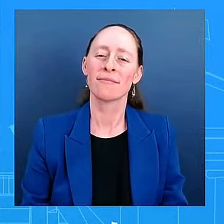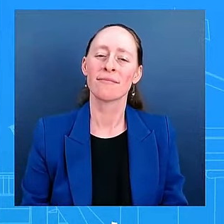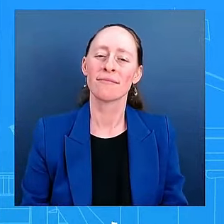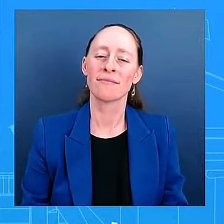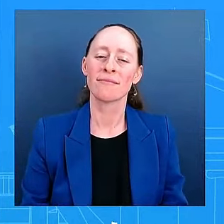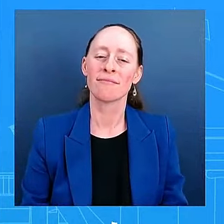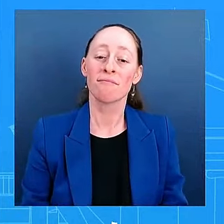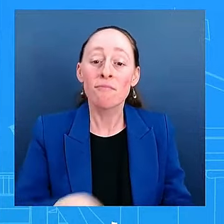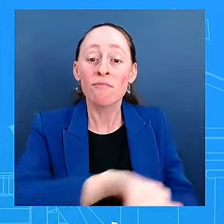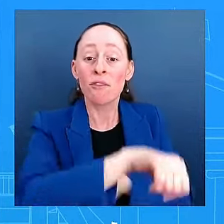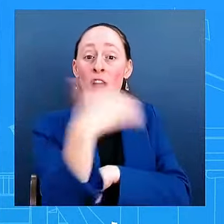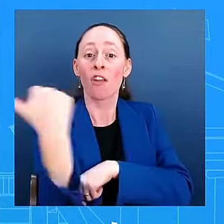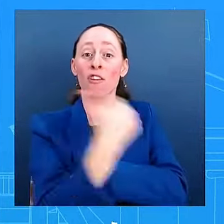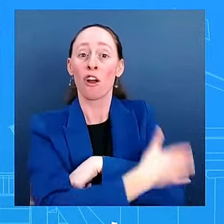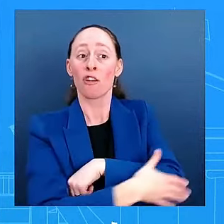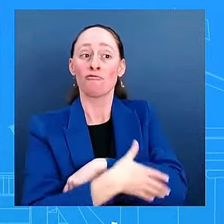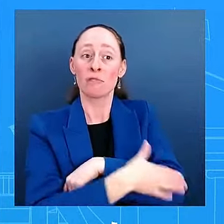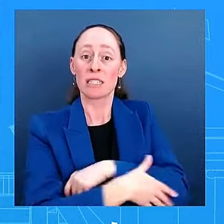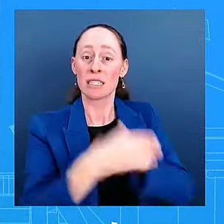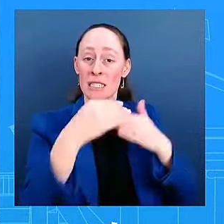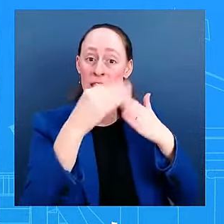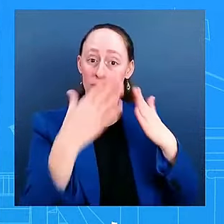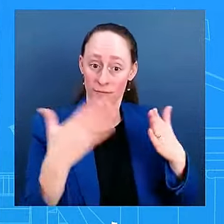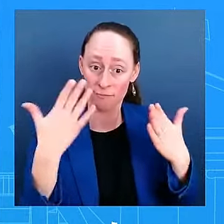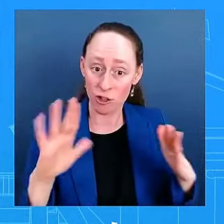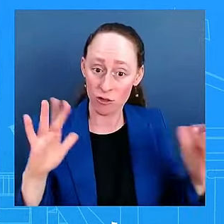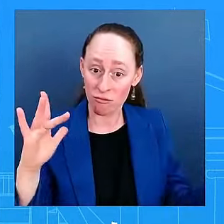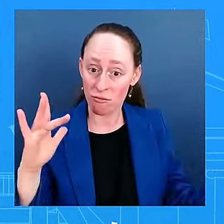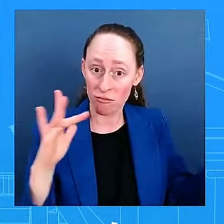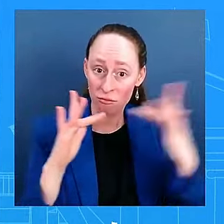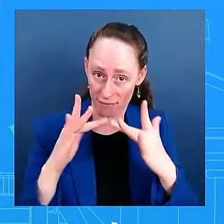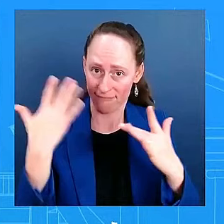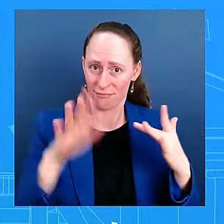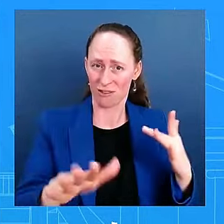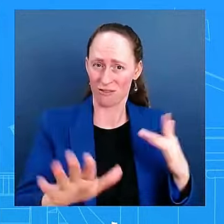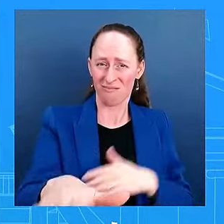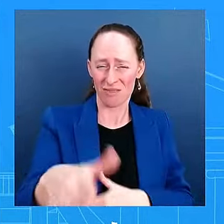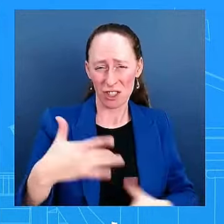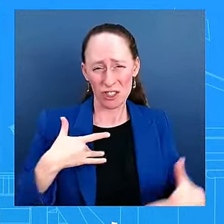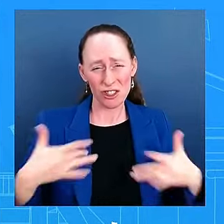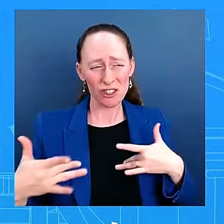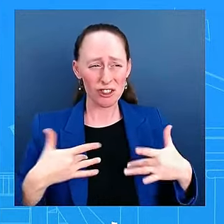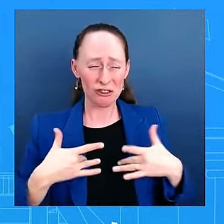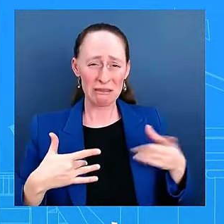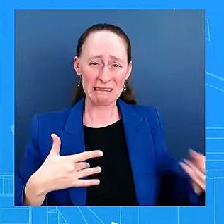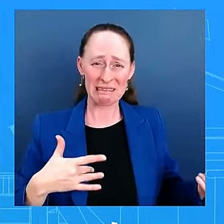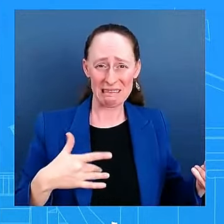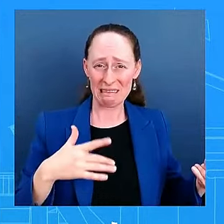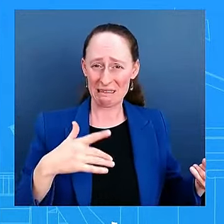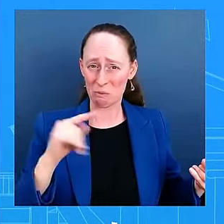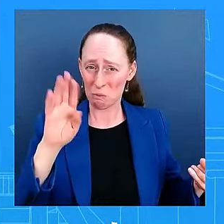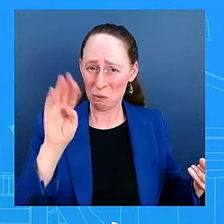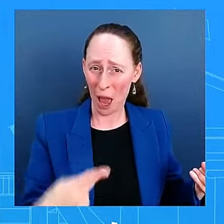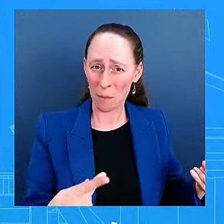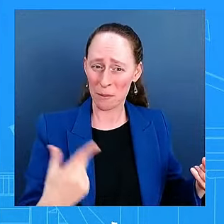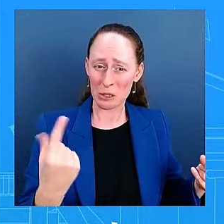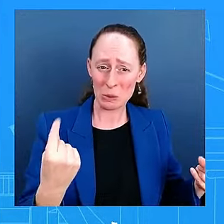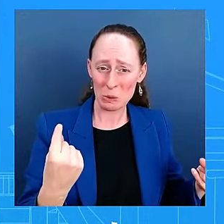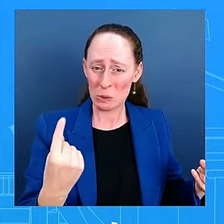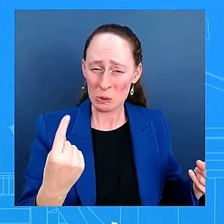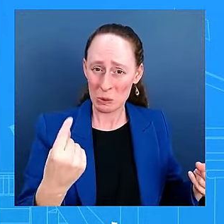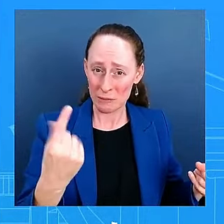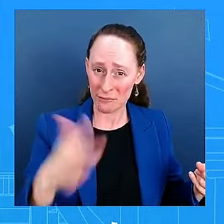concerns to him? What has his message been to them? So I can't, I don't have any